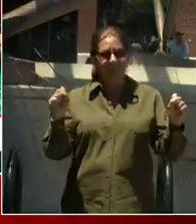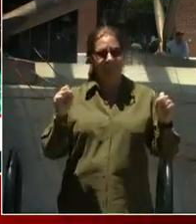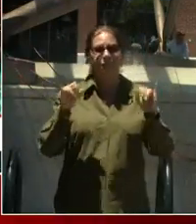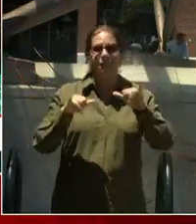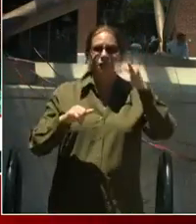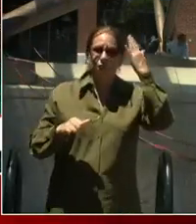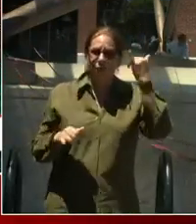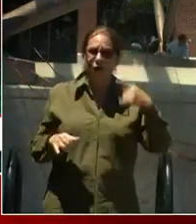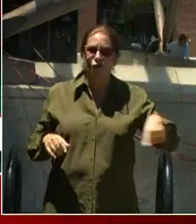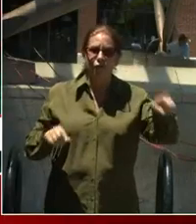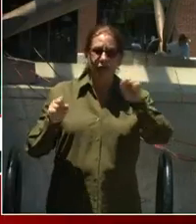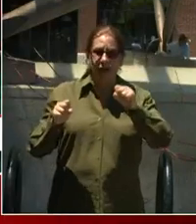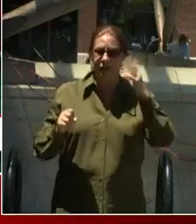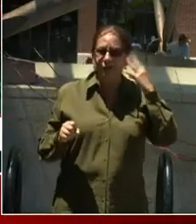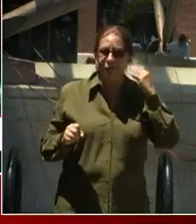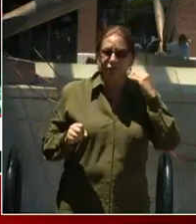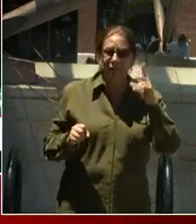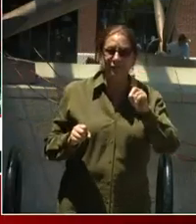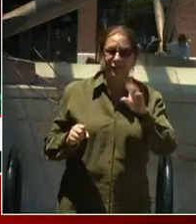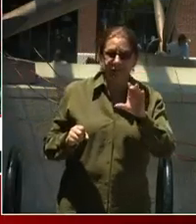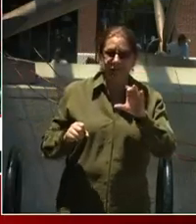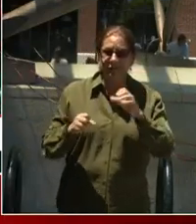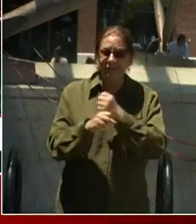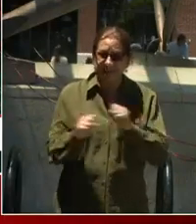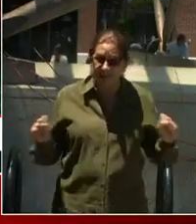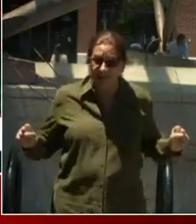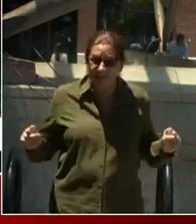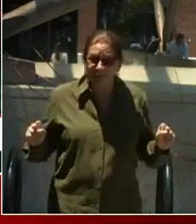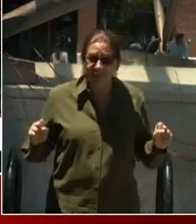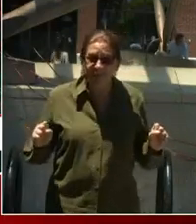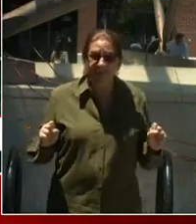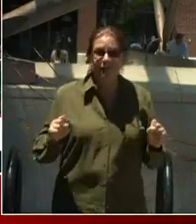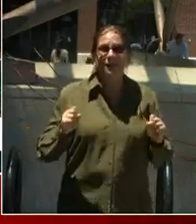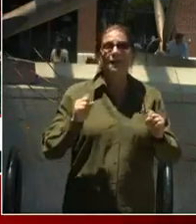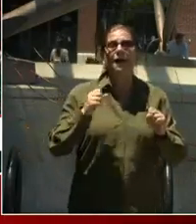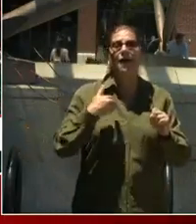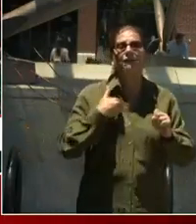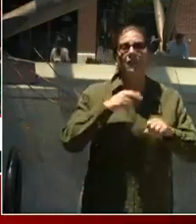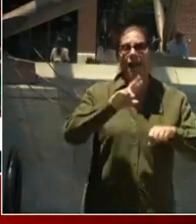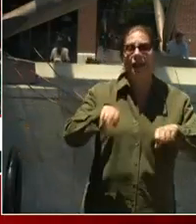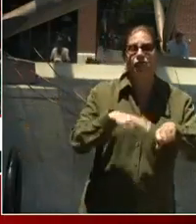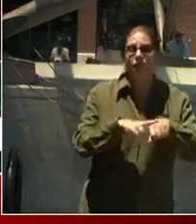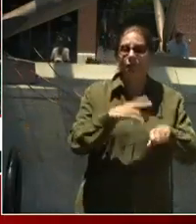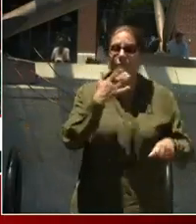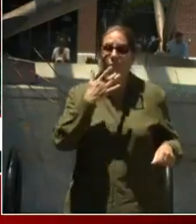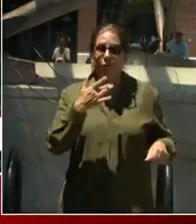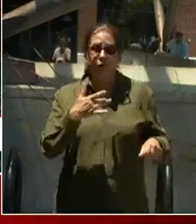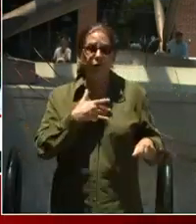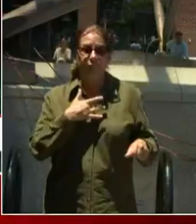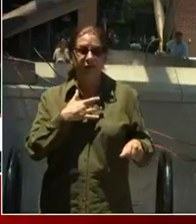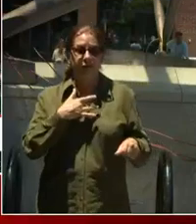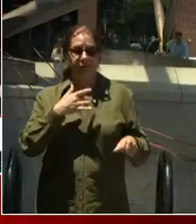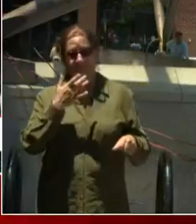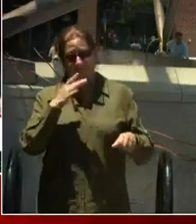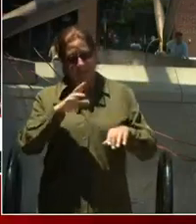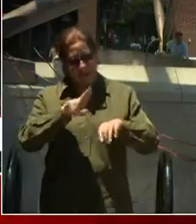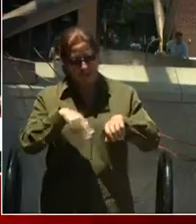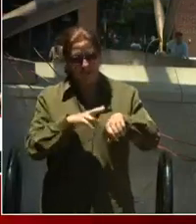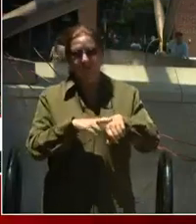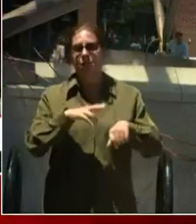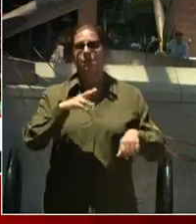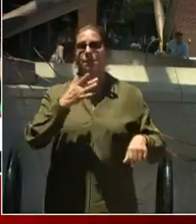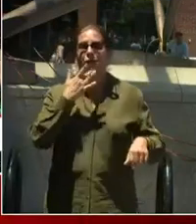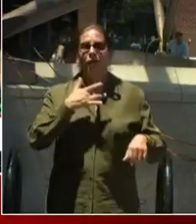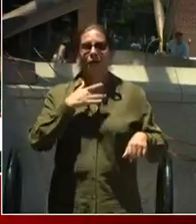we're having the nation's birthday celebration on July 4th. President Biden has